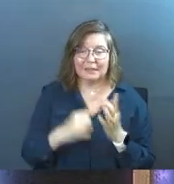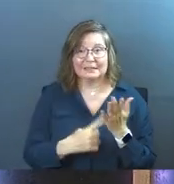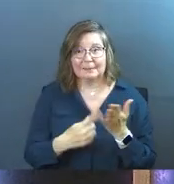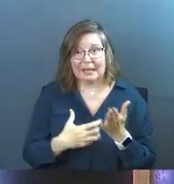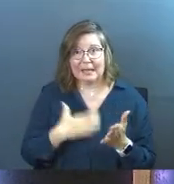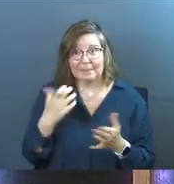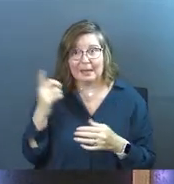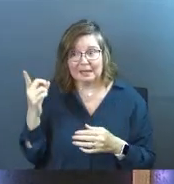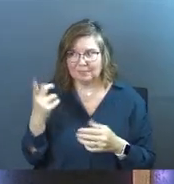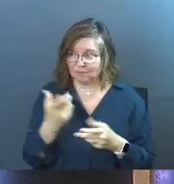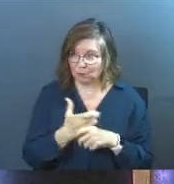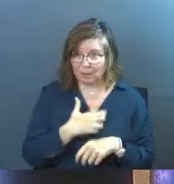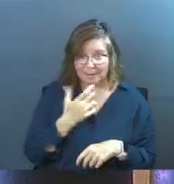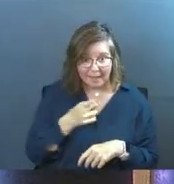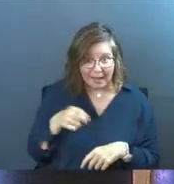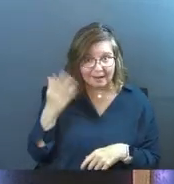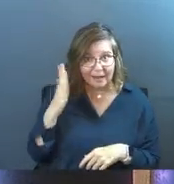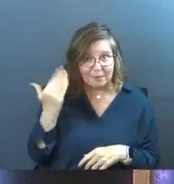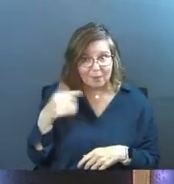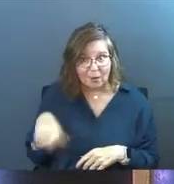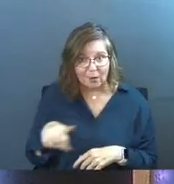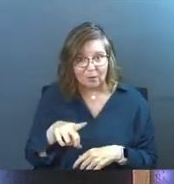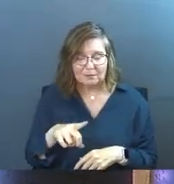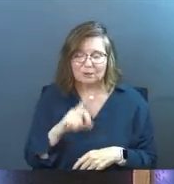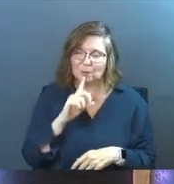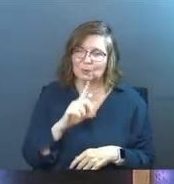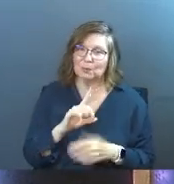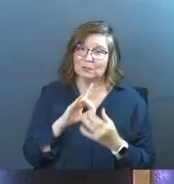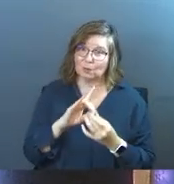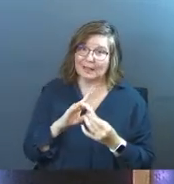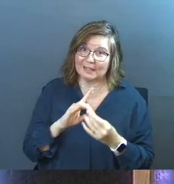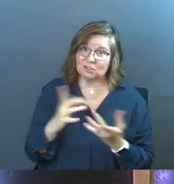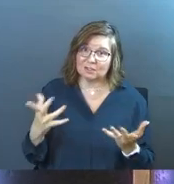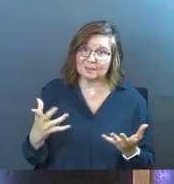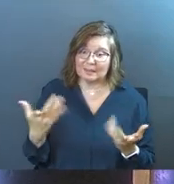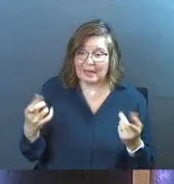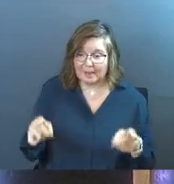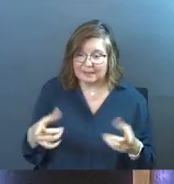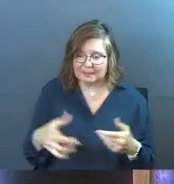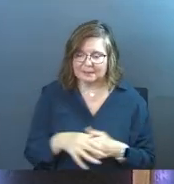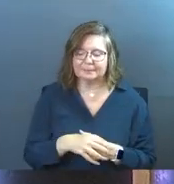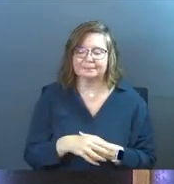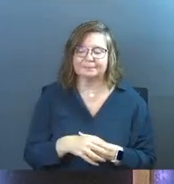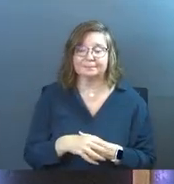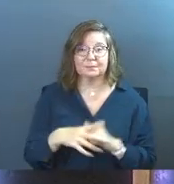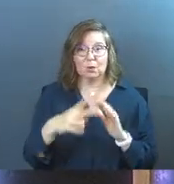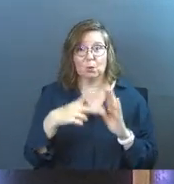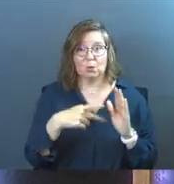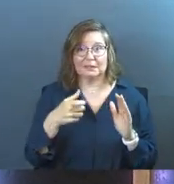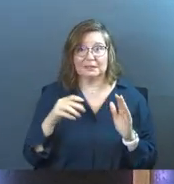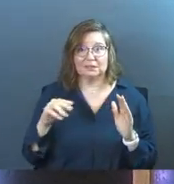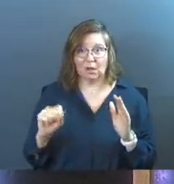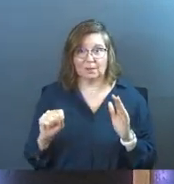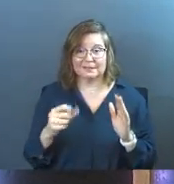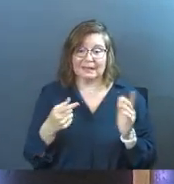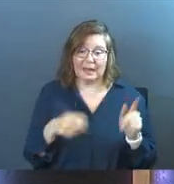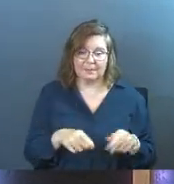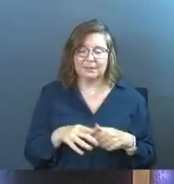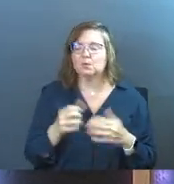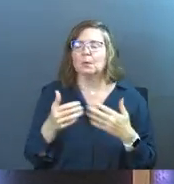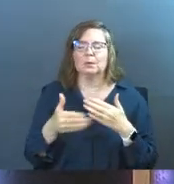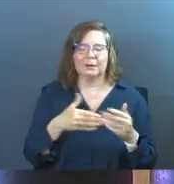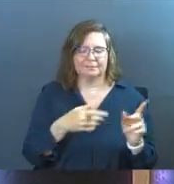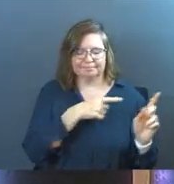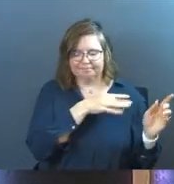sometimes I get mad at him. You ever get mad at him? It's, it's relationship. It happens. Read the Psalms. It happens. So, so